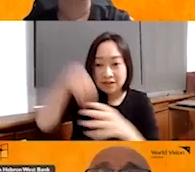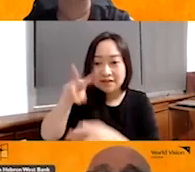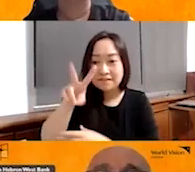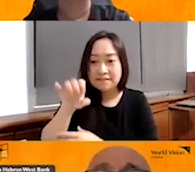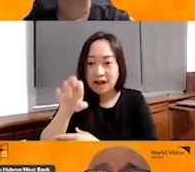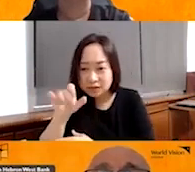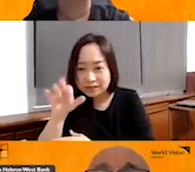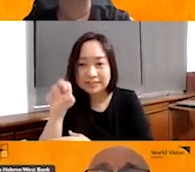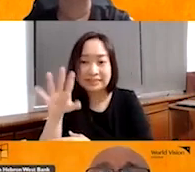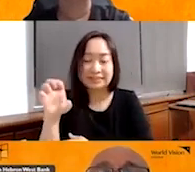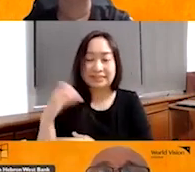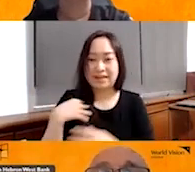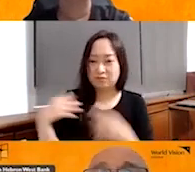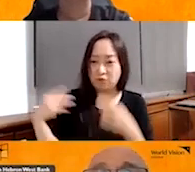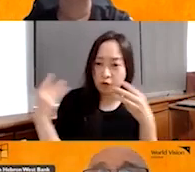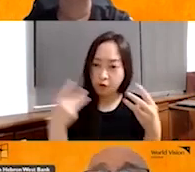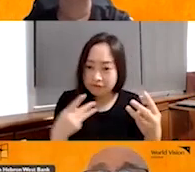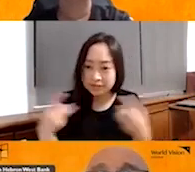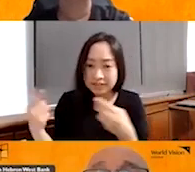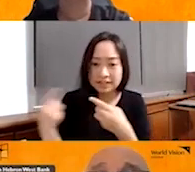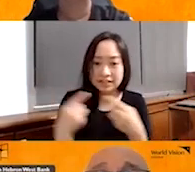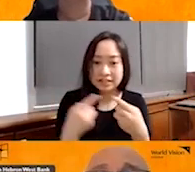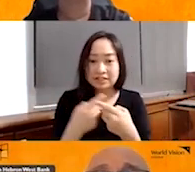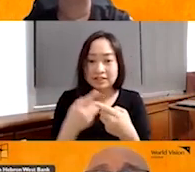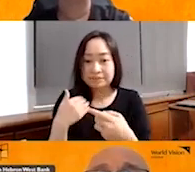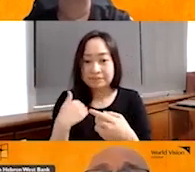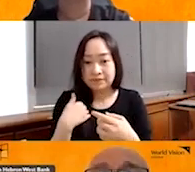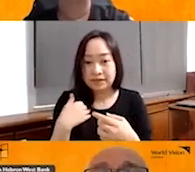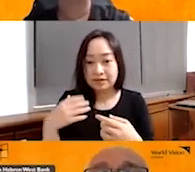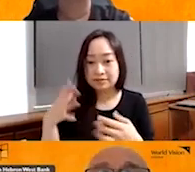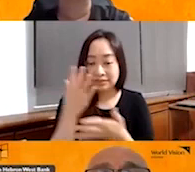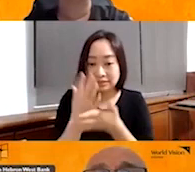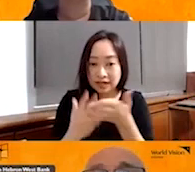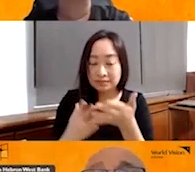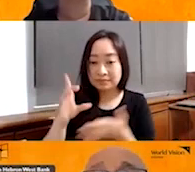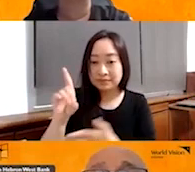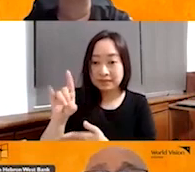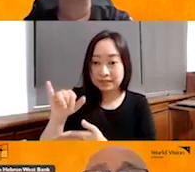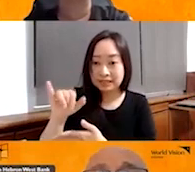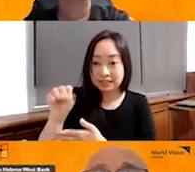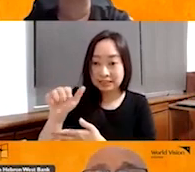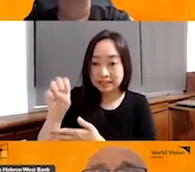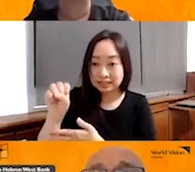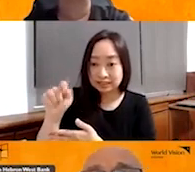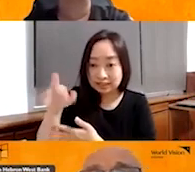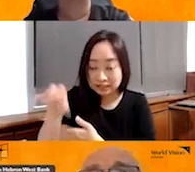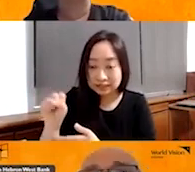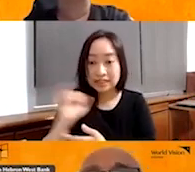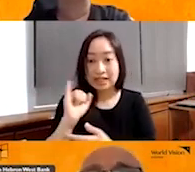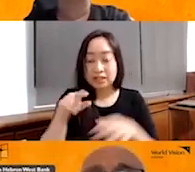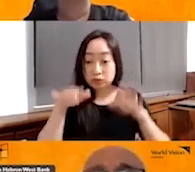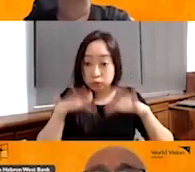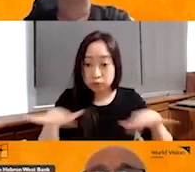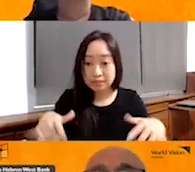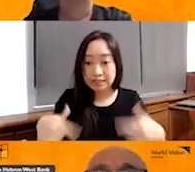who have conflicts, and also who have some disasters, and their children are living in a very